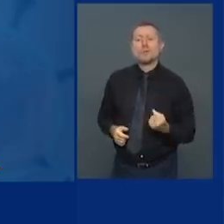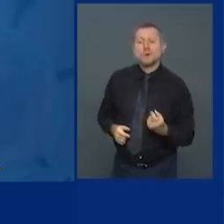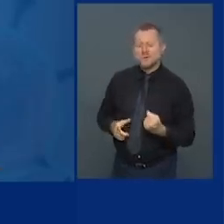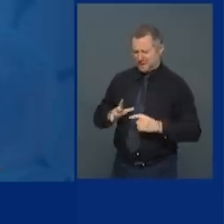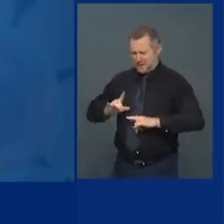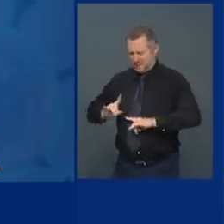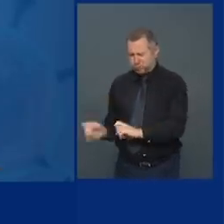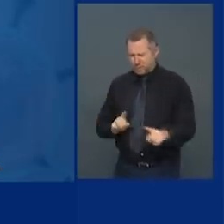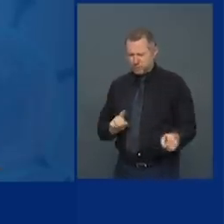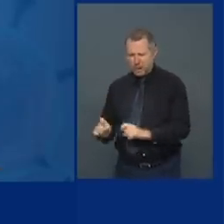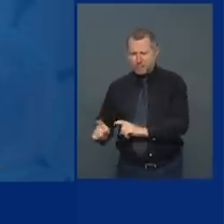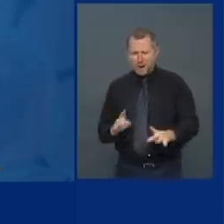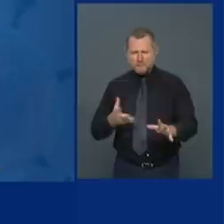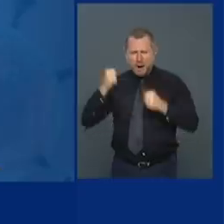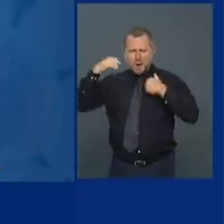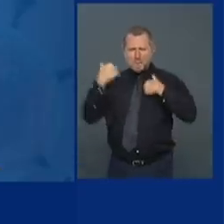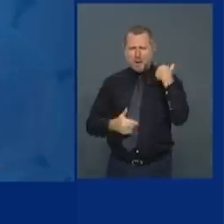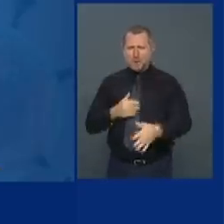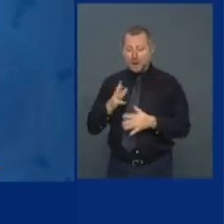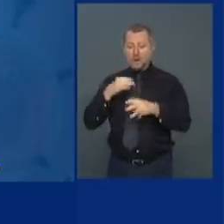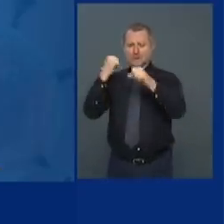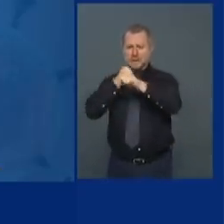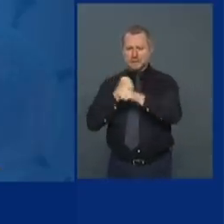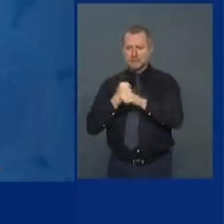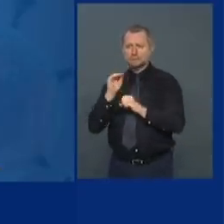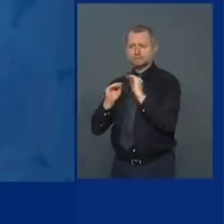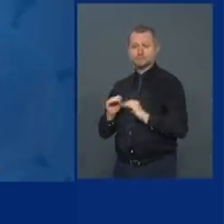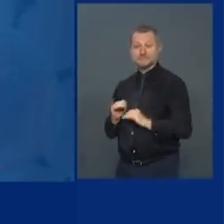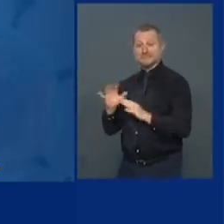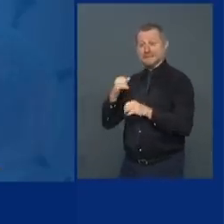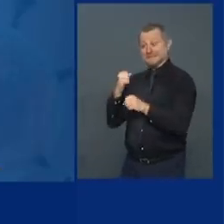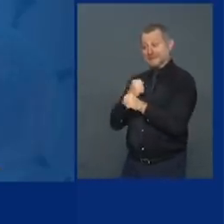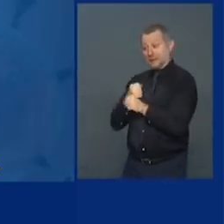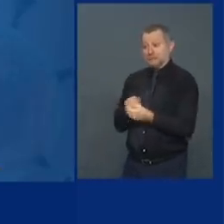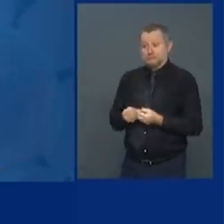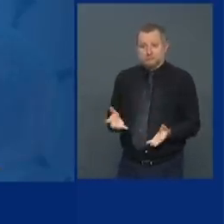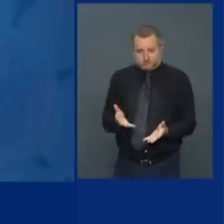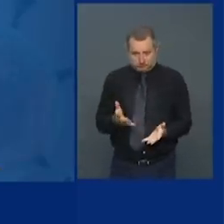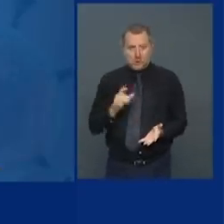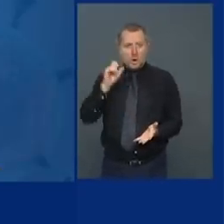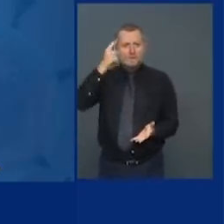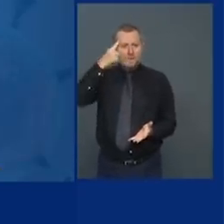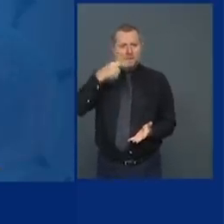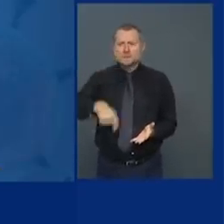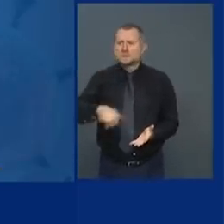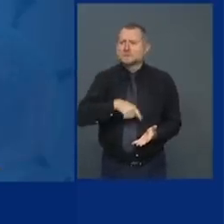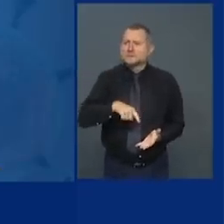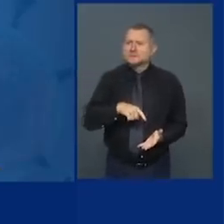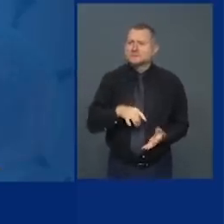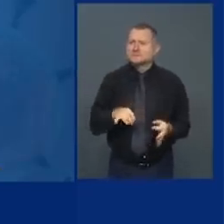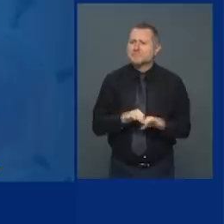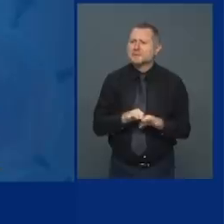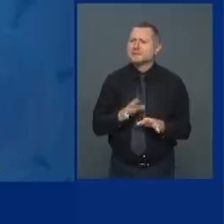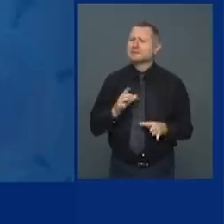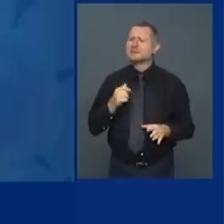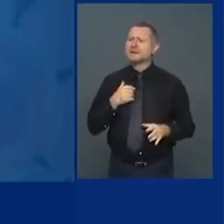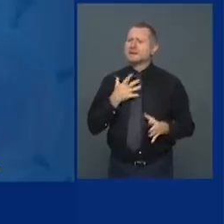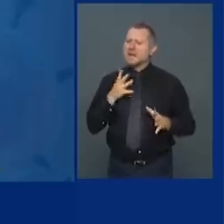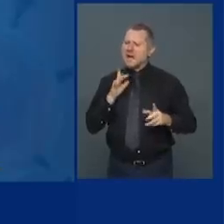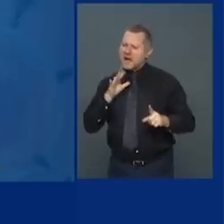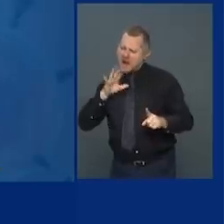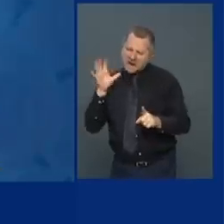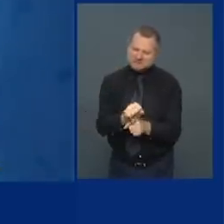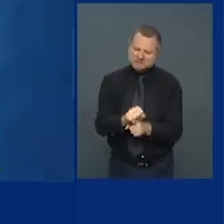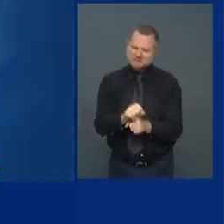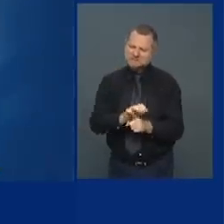We've also made them available to local governments. Attack these clusters. That's what it is,